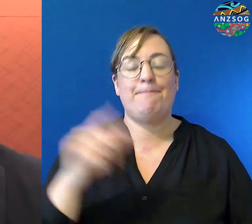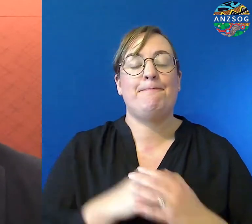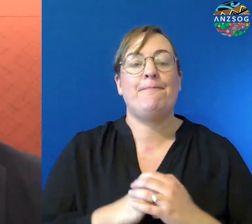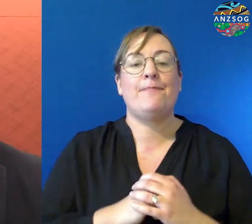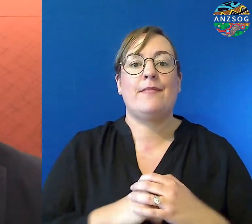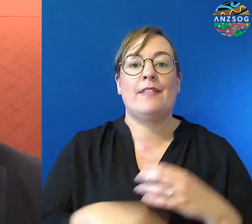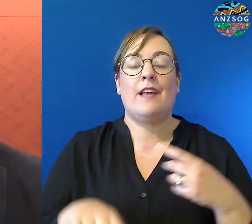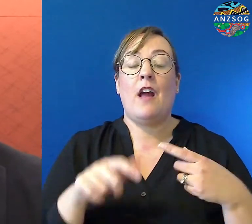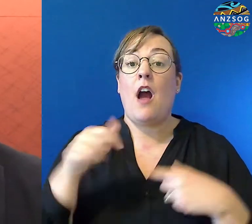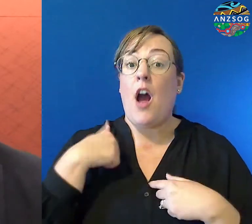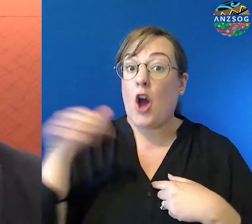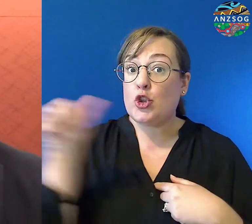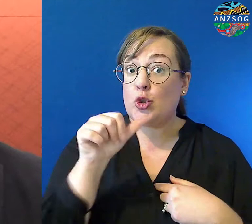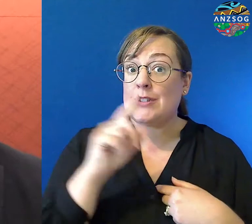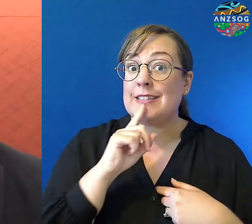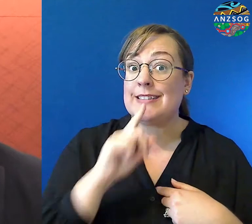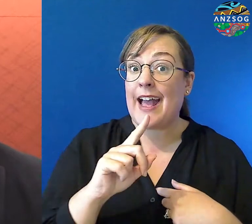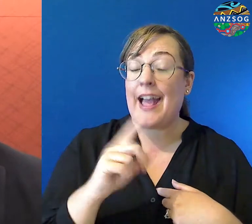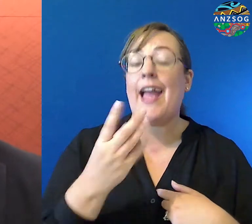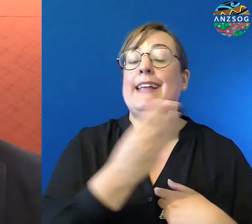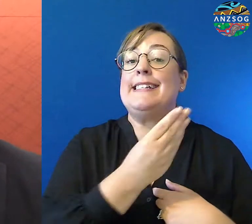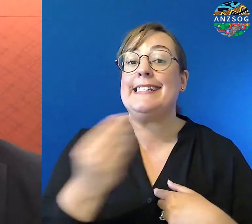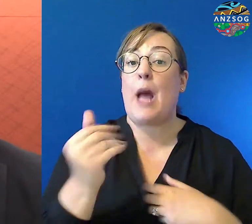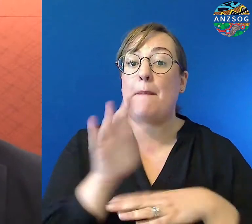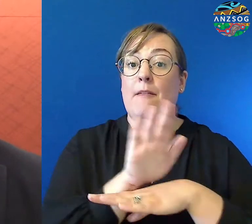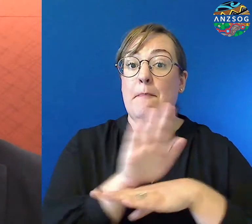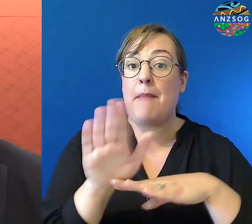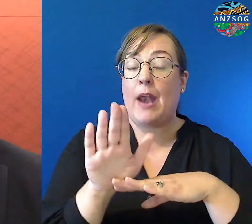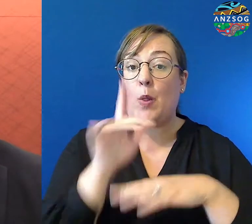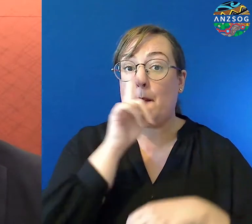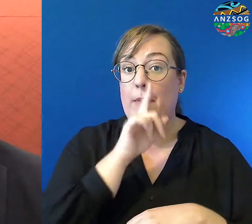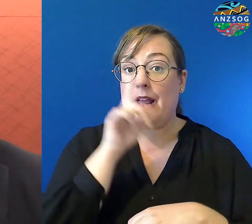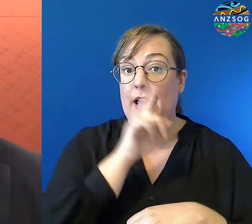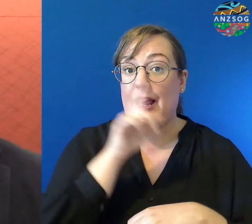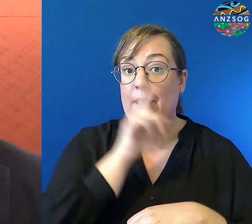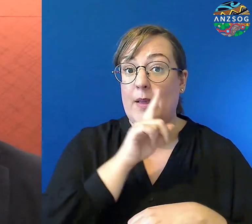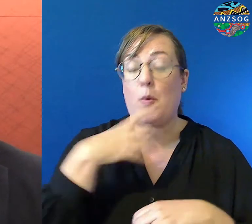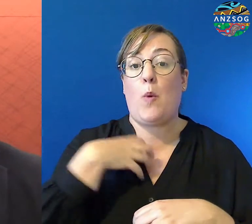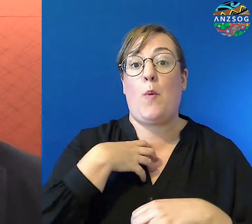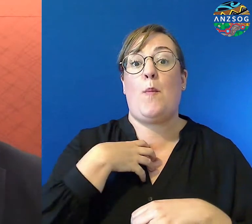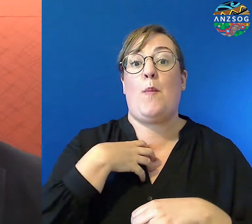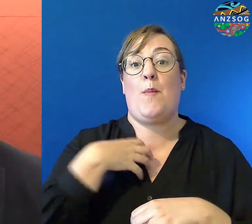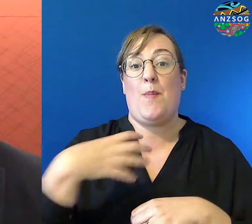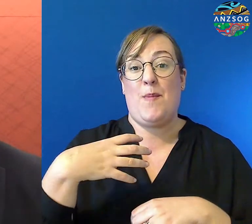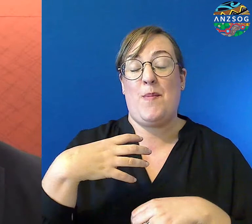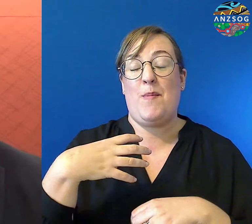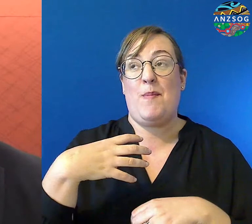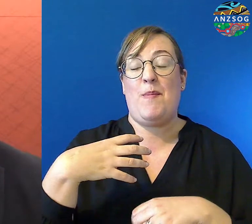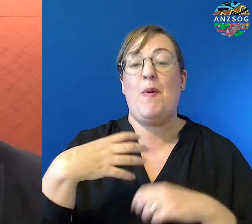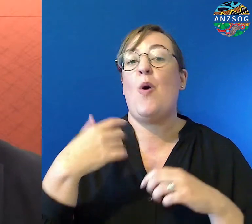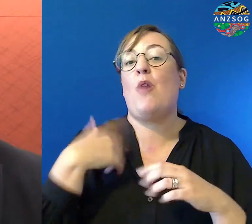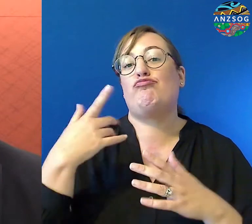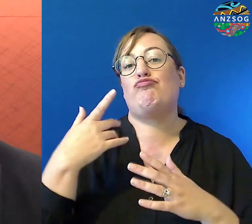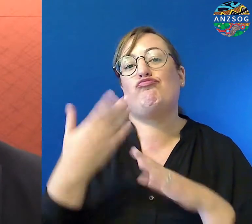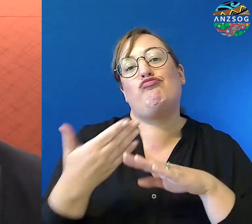firstly should say that two of our panelists are joining us even more virtually than on this